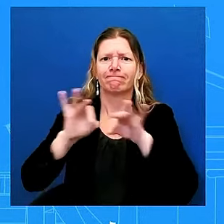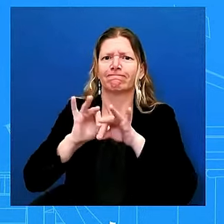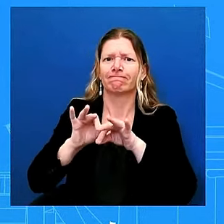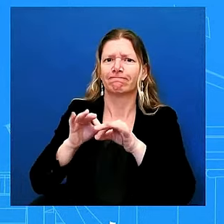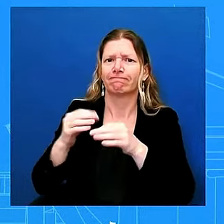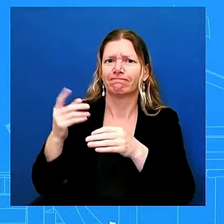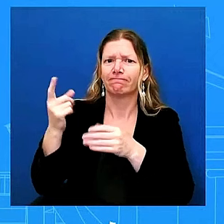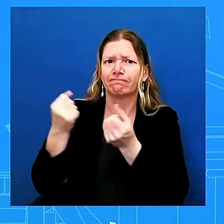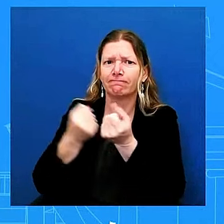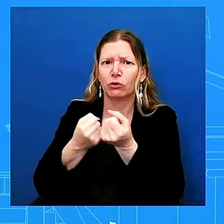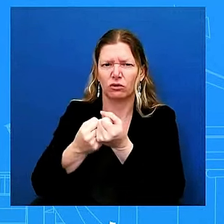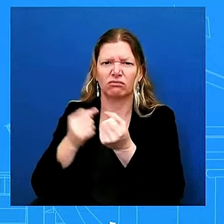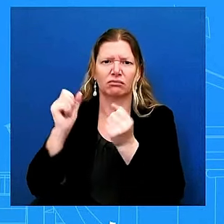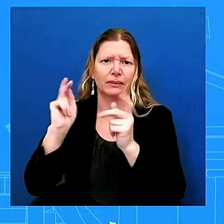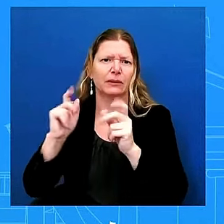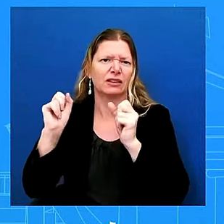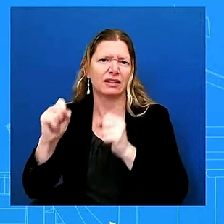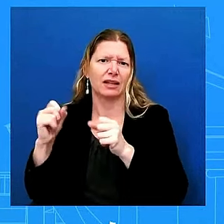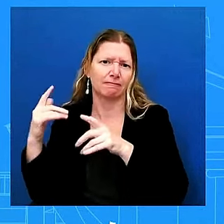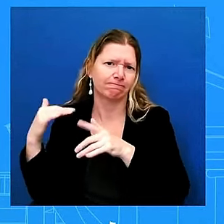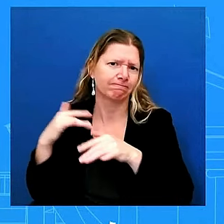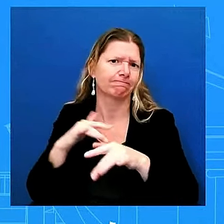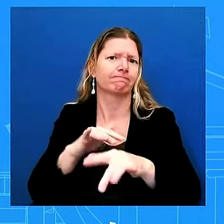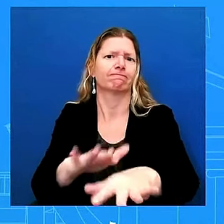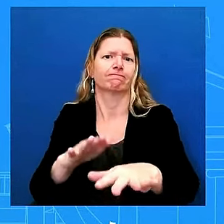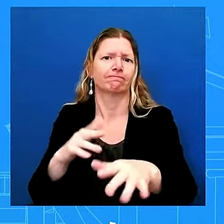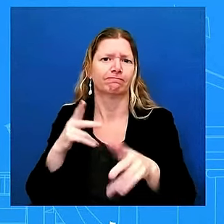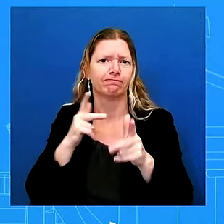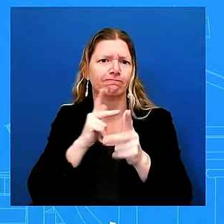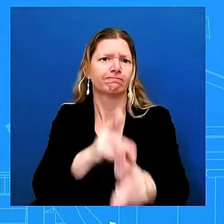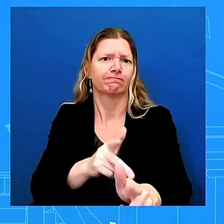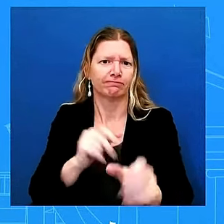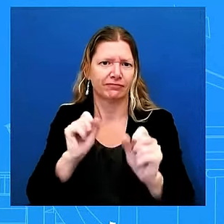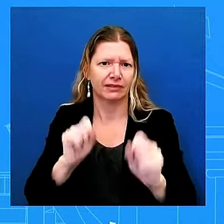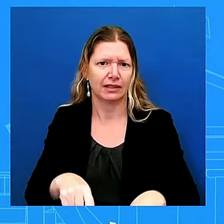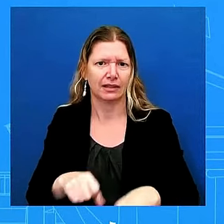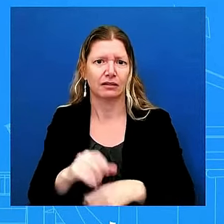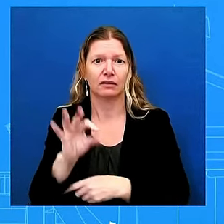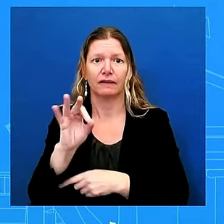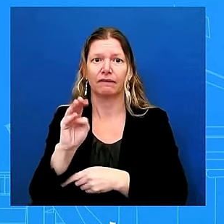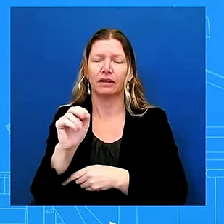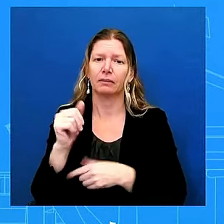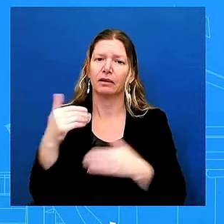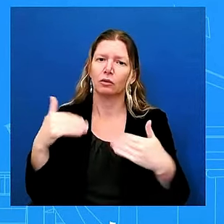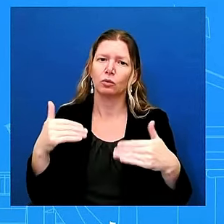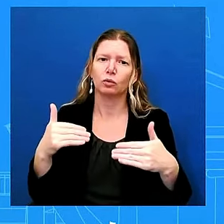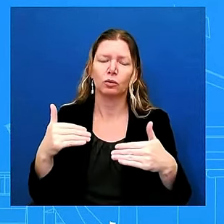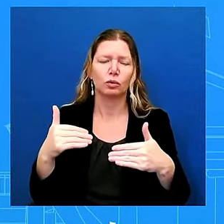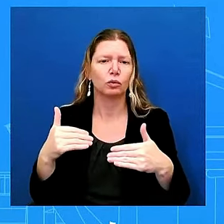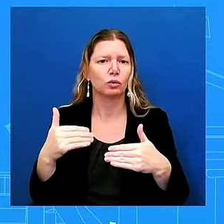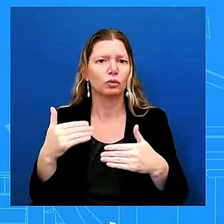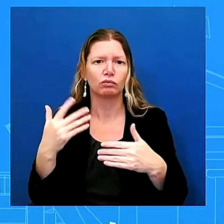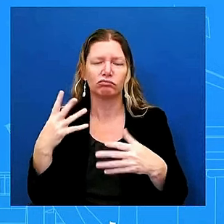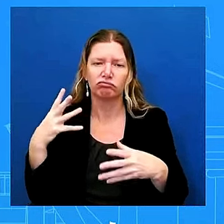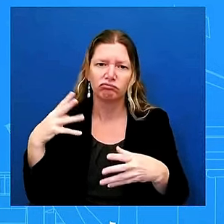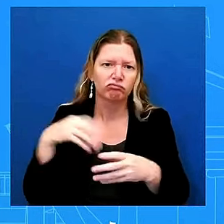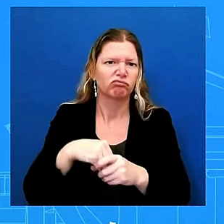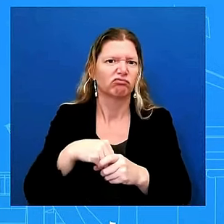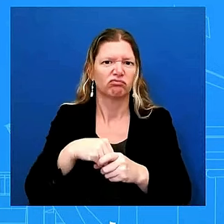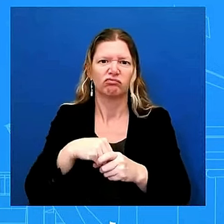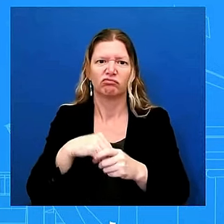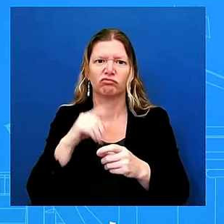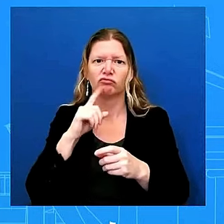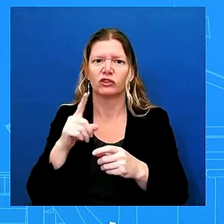at the forefront of the response and it's very meaningful to have them on the ground they serve as the coordinator of the